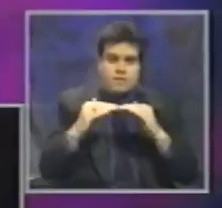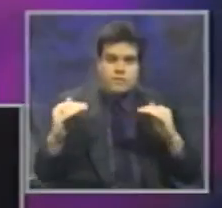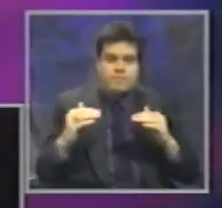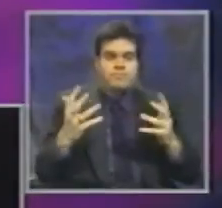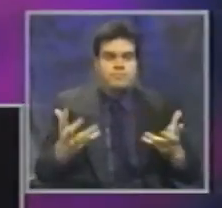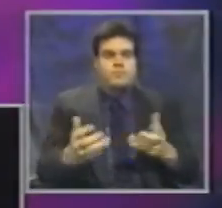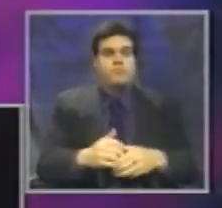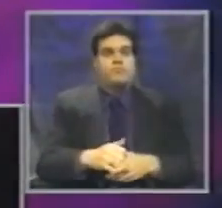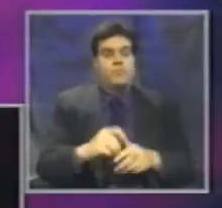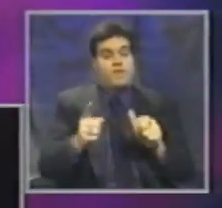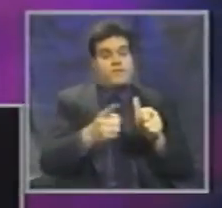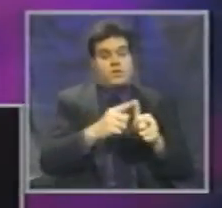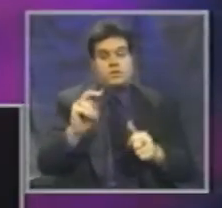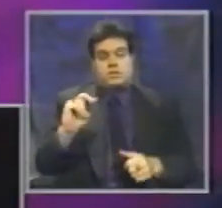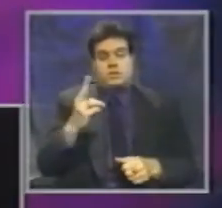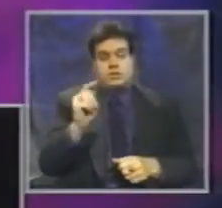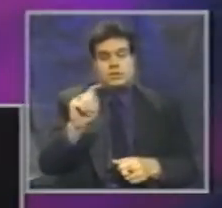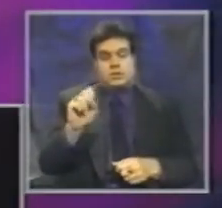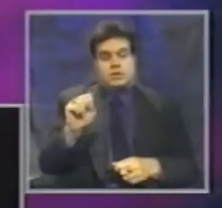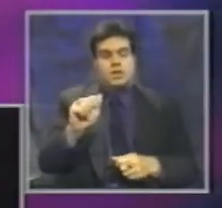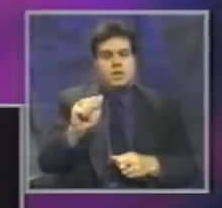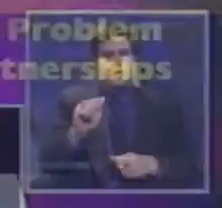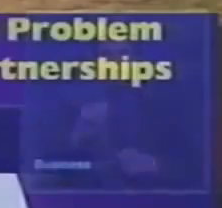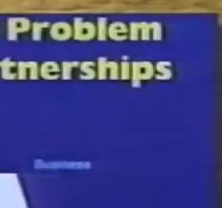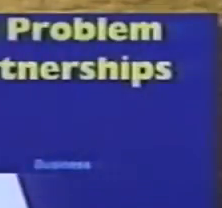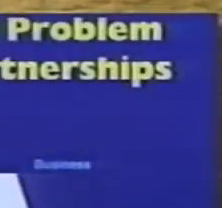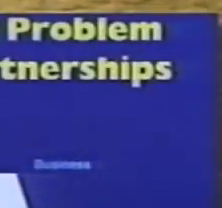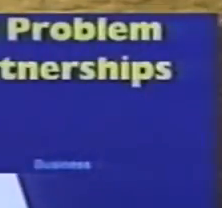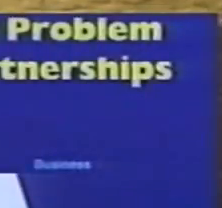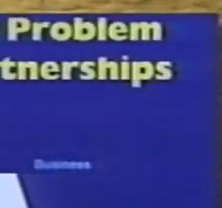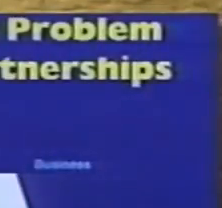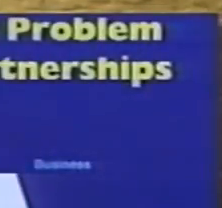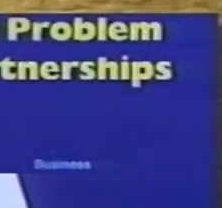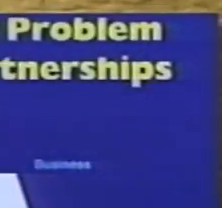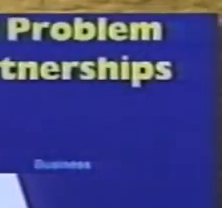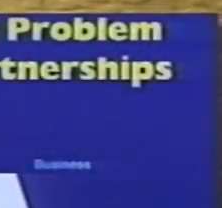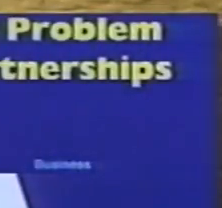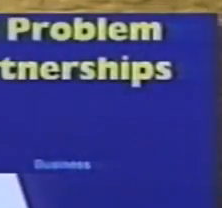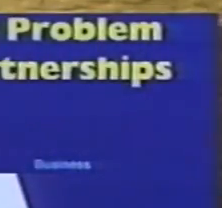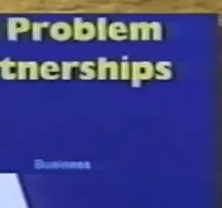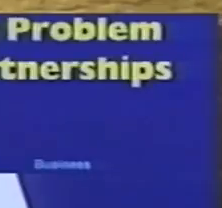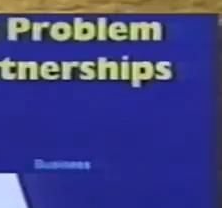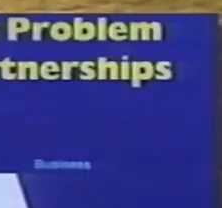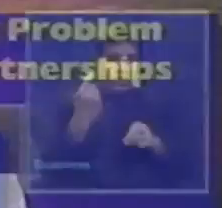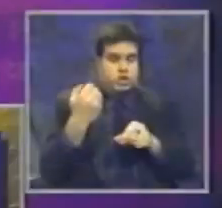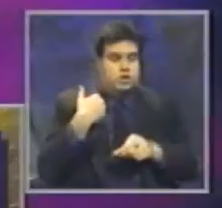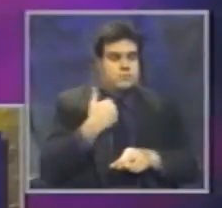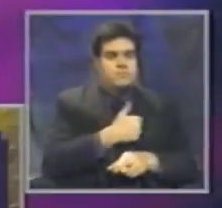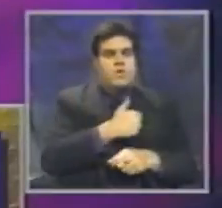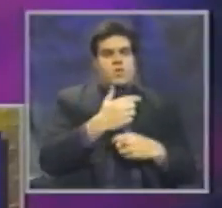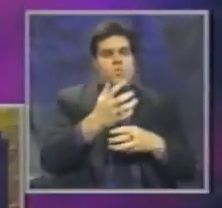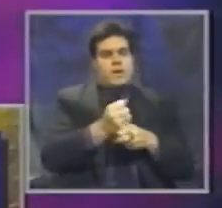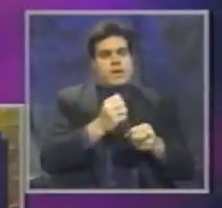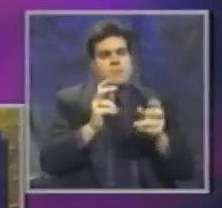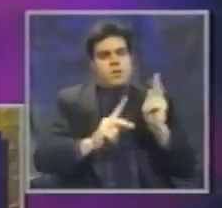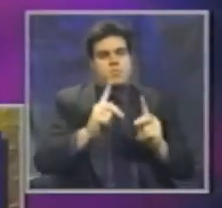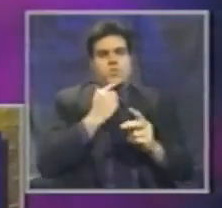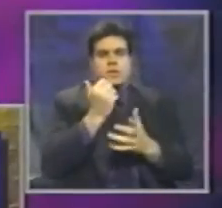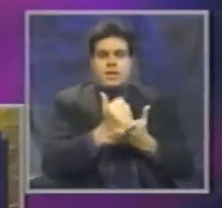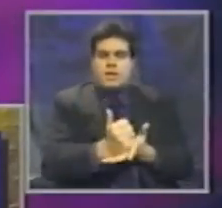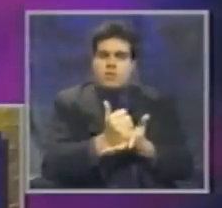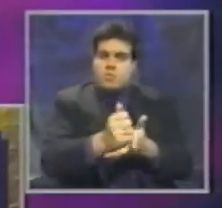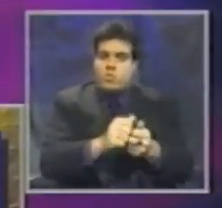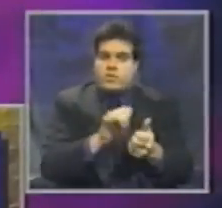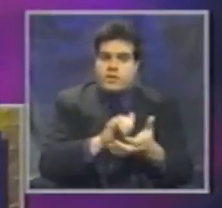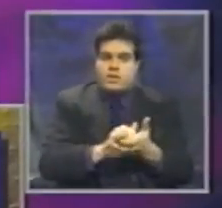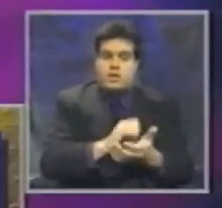aggressively expanded partnerships starting last year. We went after those who could help us put together the injury control model, the acute care